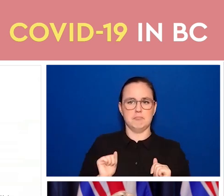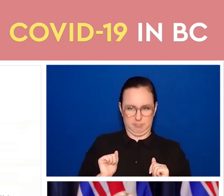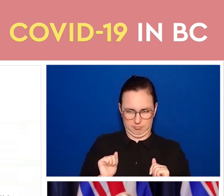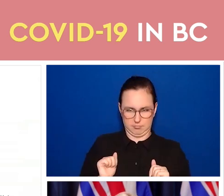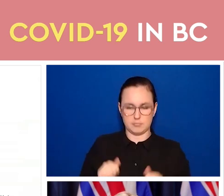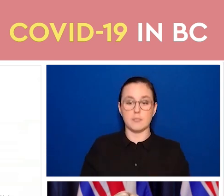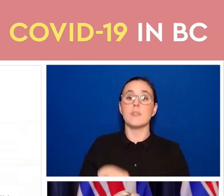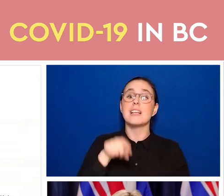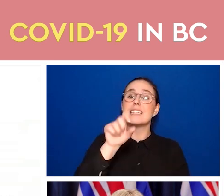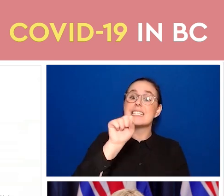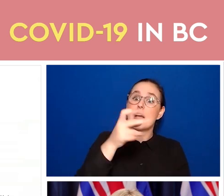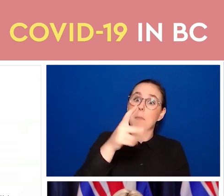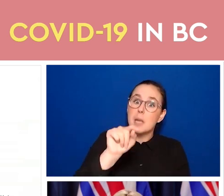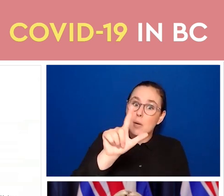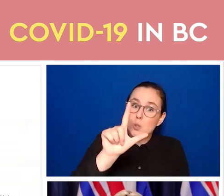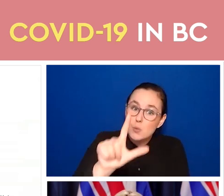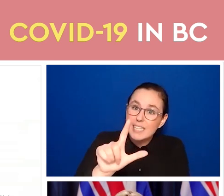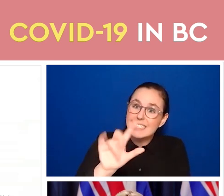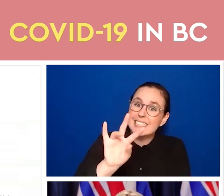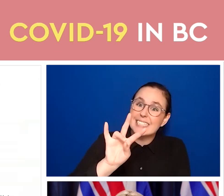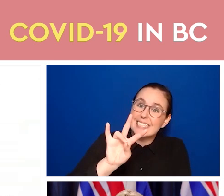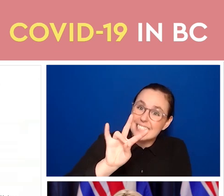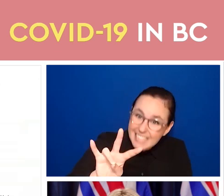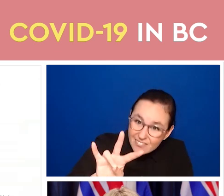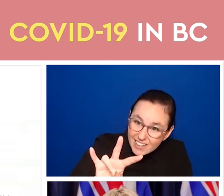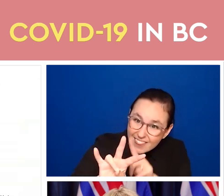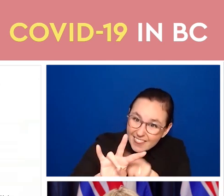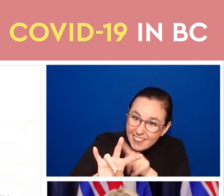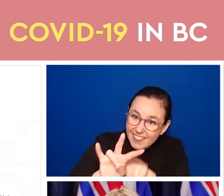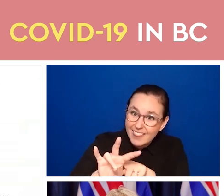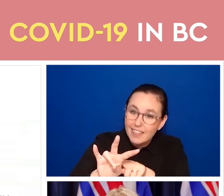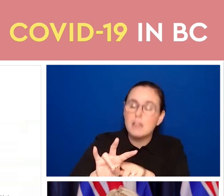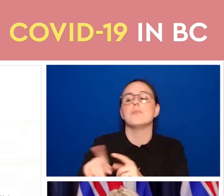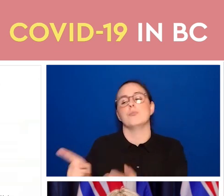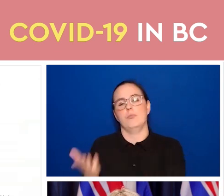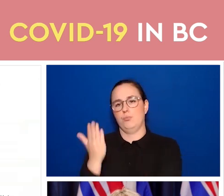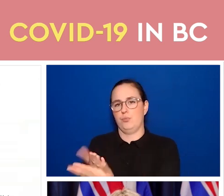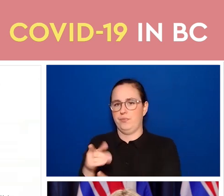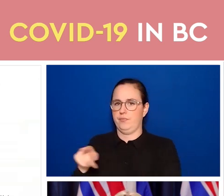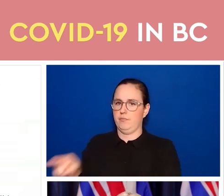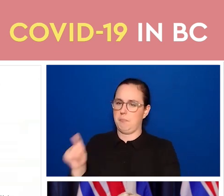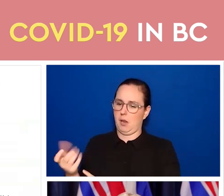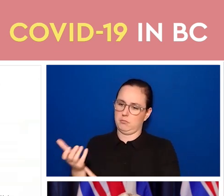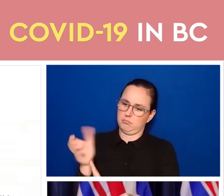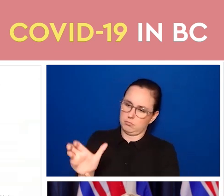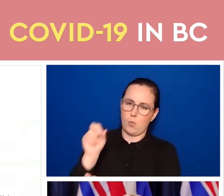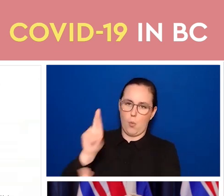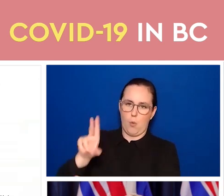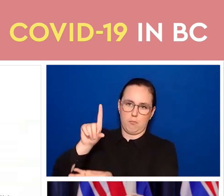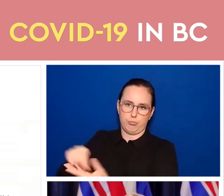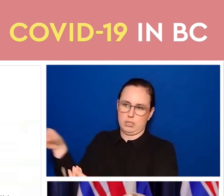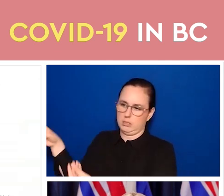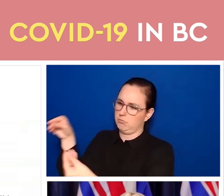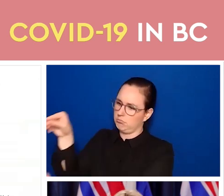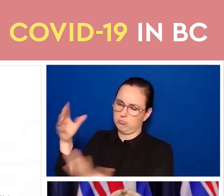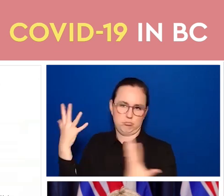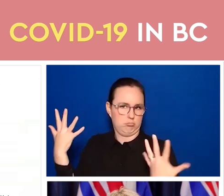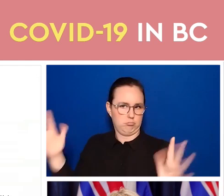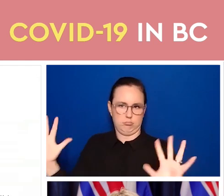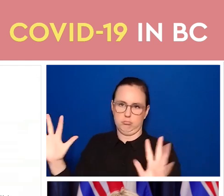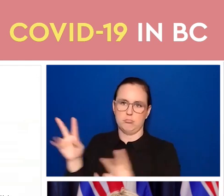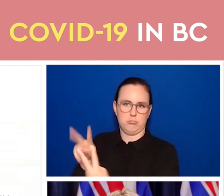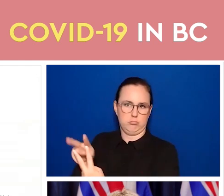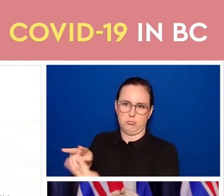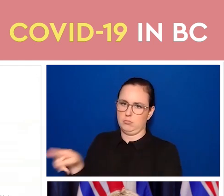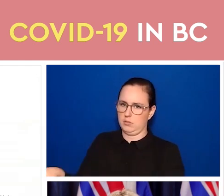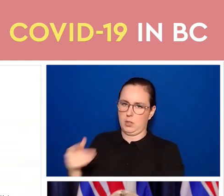card will be the only accepted form of proof. And businesses, however, will still have the option of viewing or scanning the